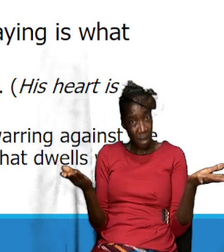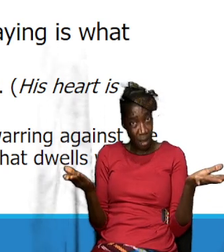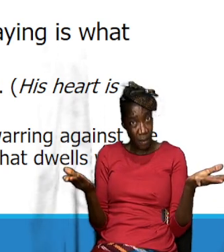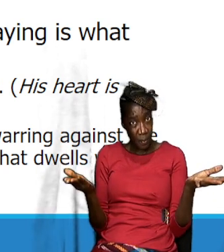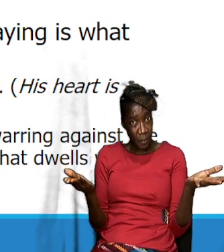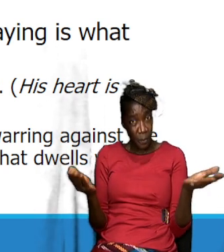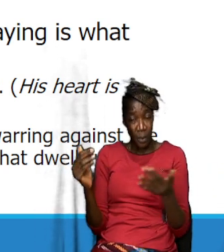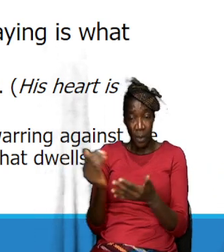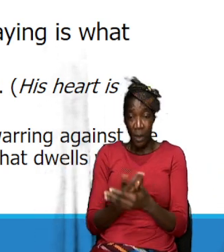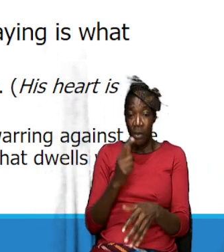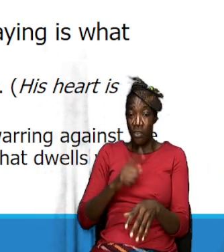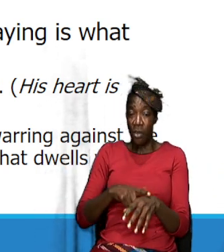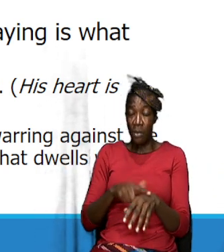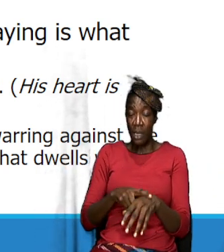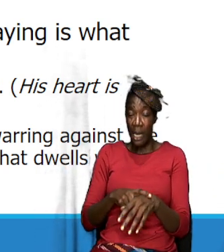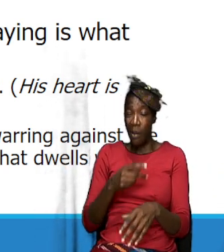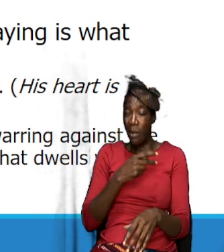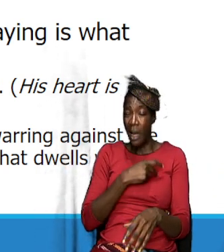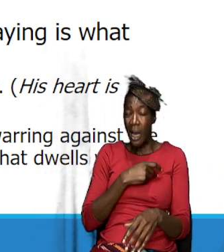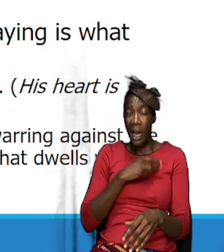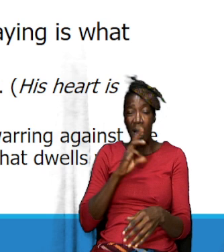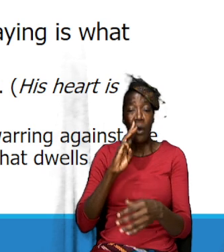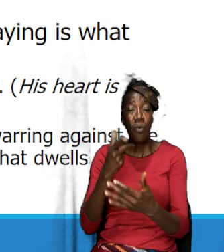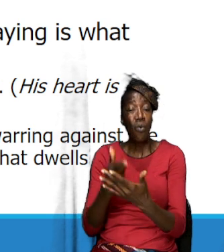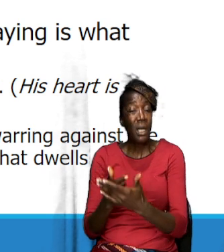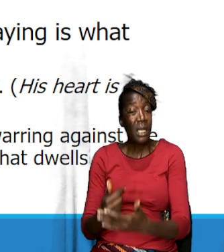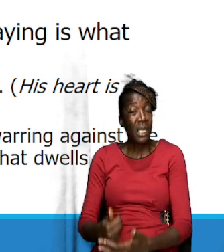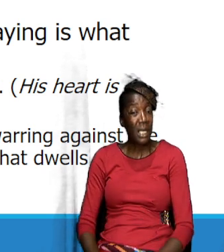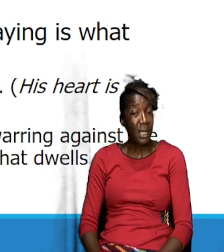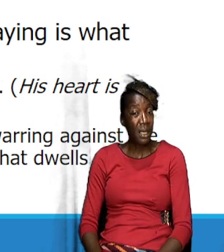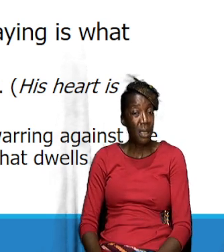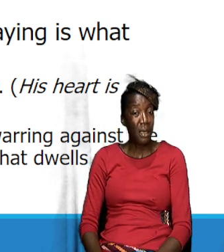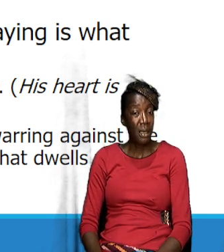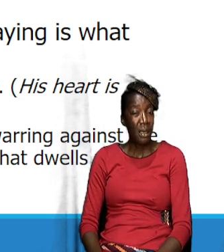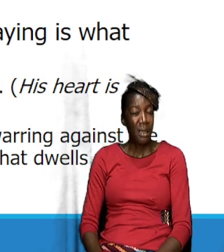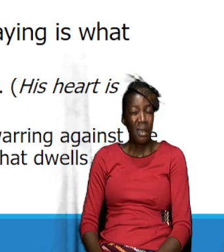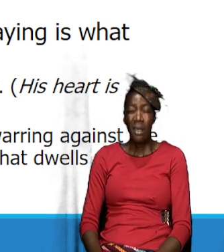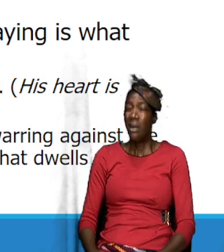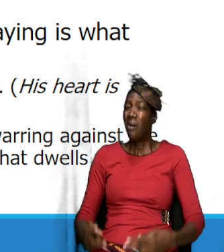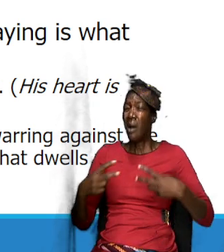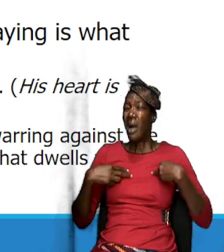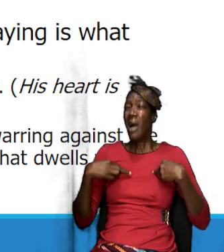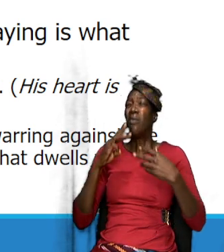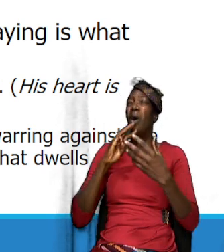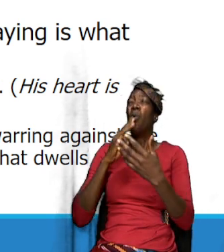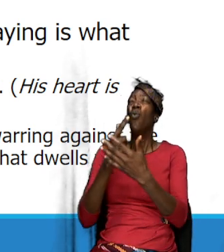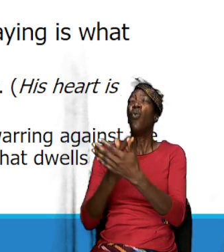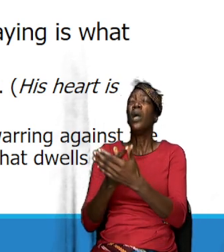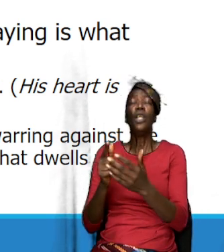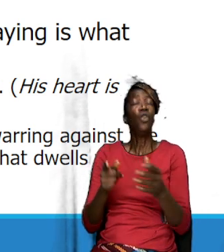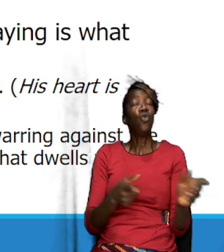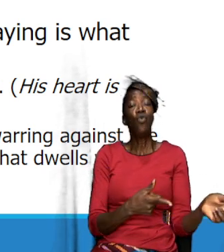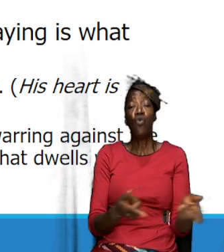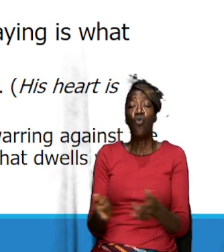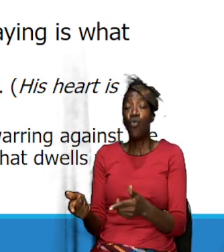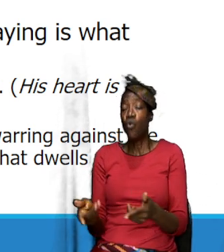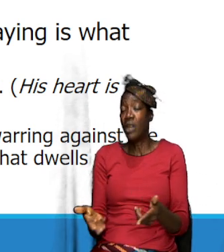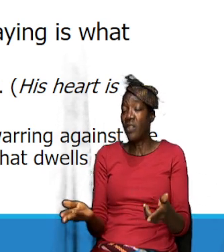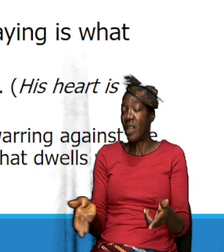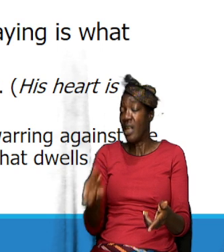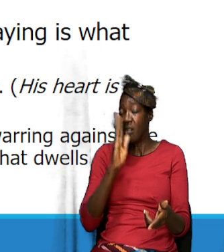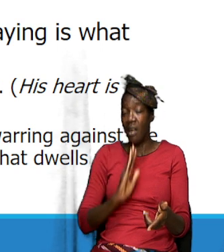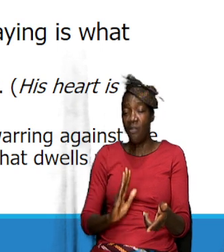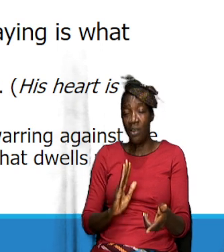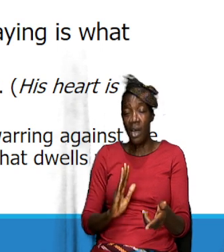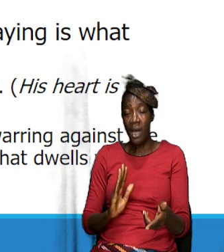sometimes our heart is willing it means that we have a willingness to do the things of God you know